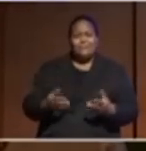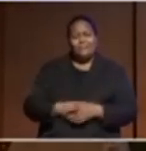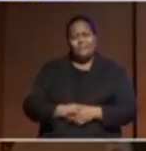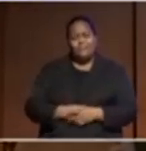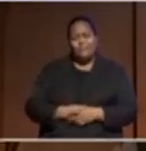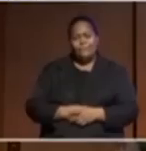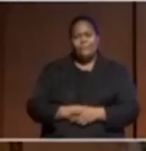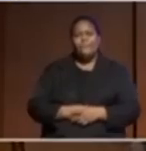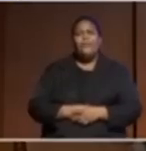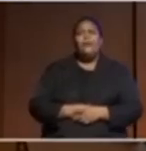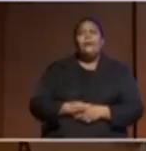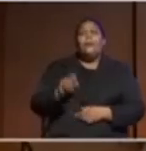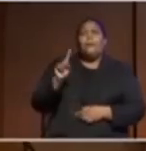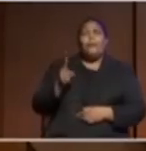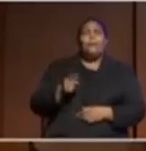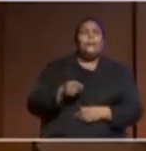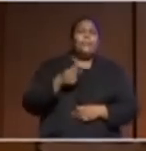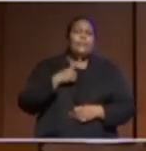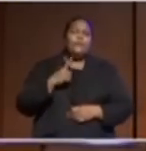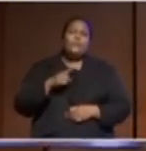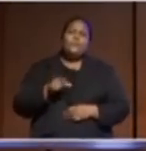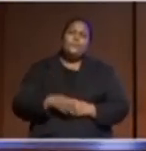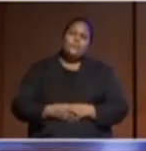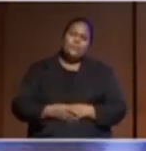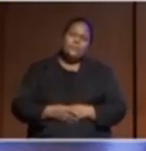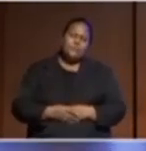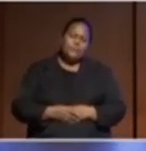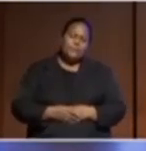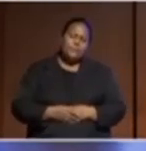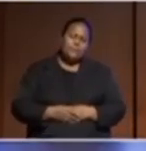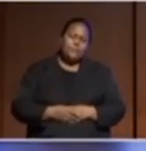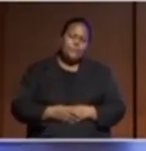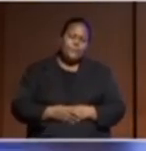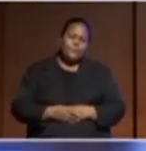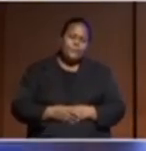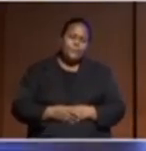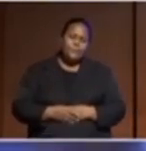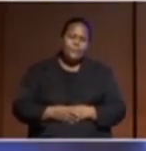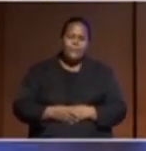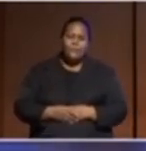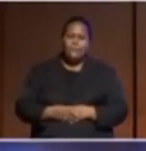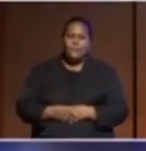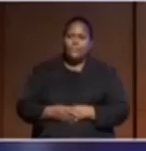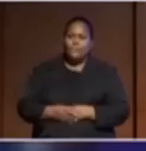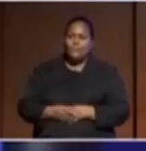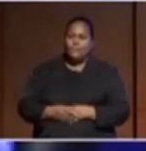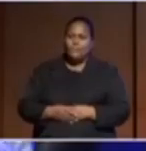But, because, essentially, one,